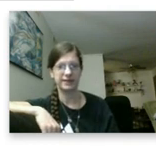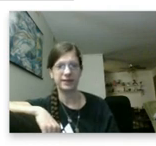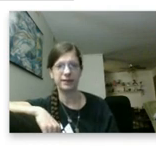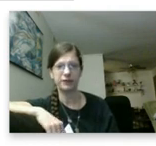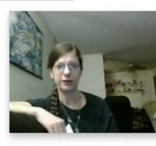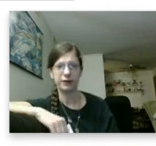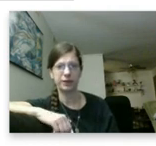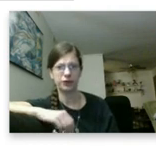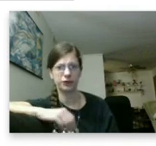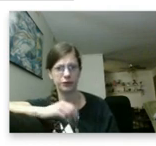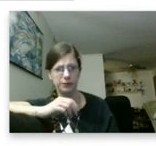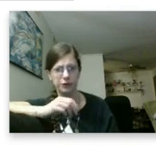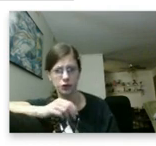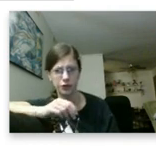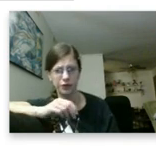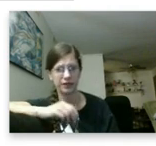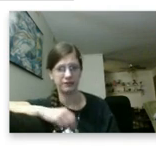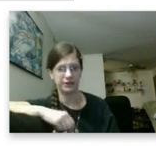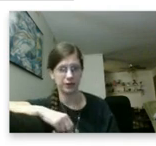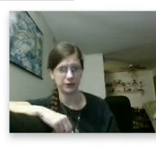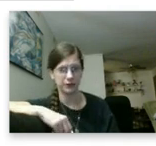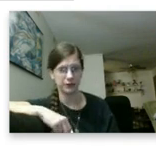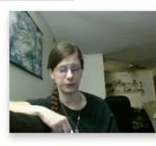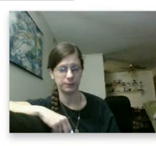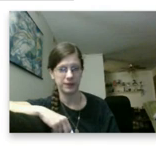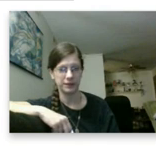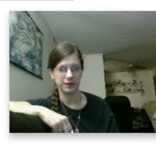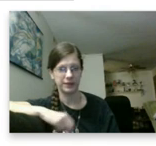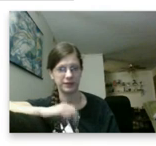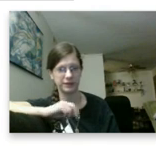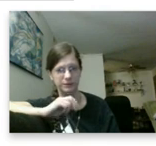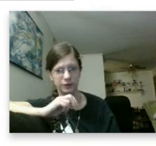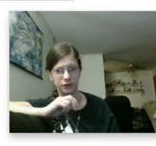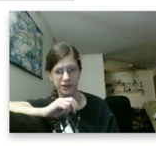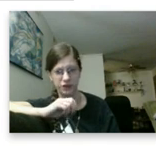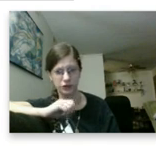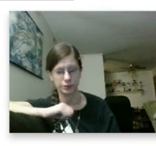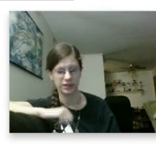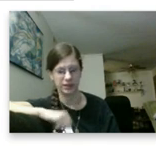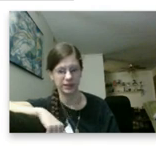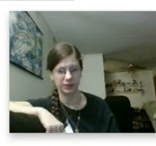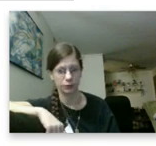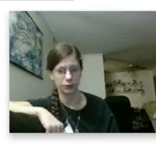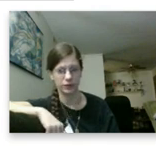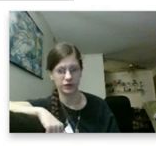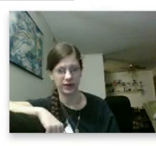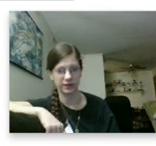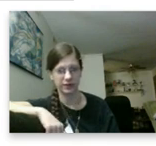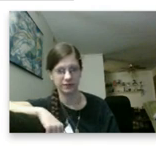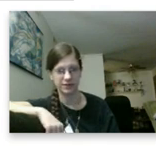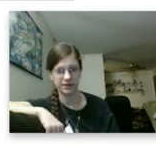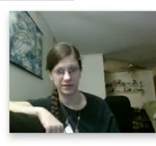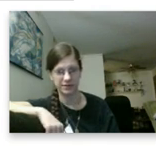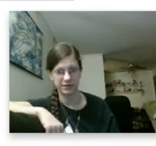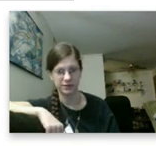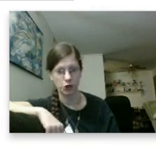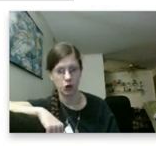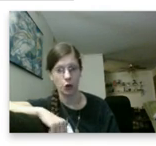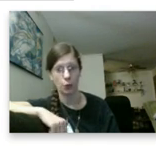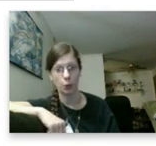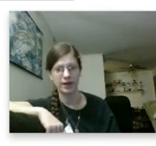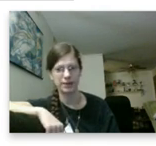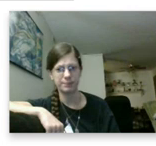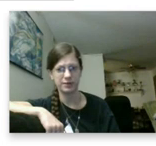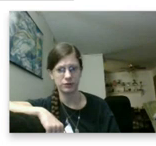It seems very much to the majority of the article that Disability Scoop is on the side of the center,